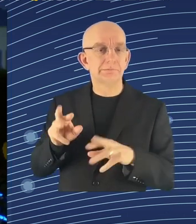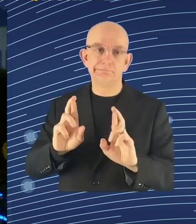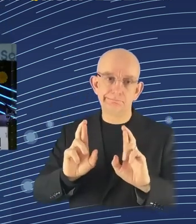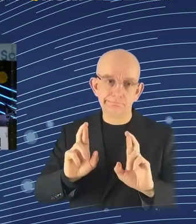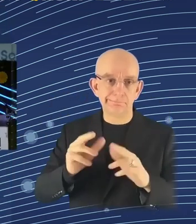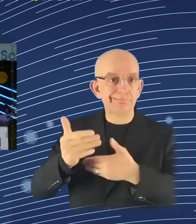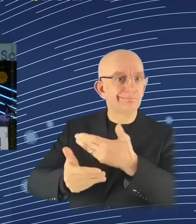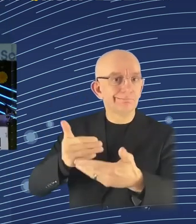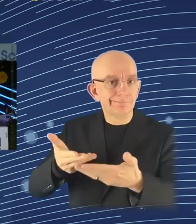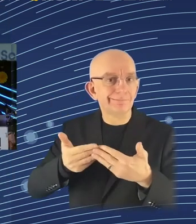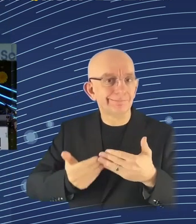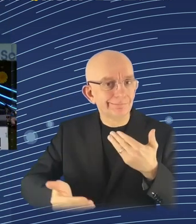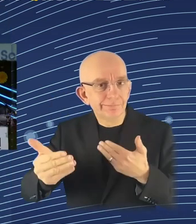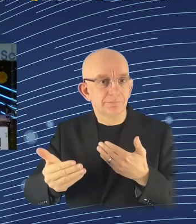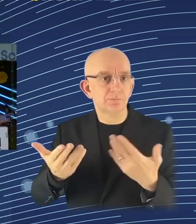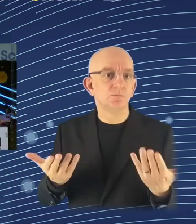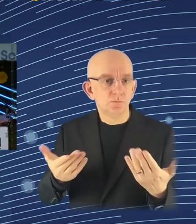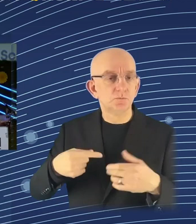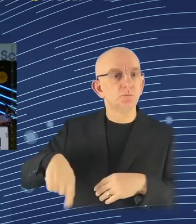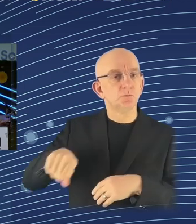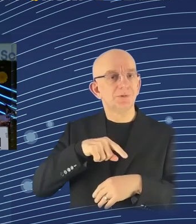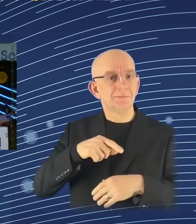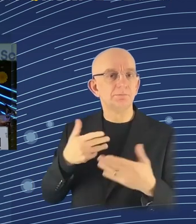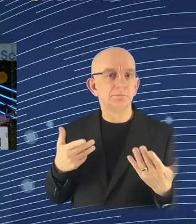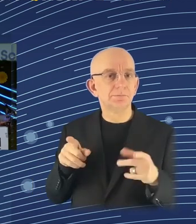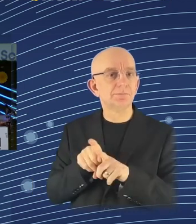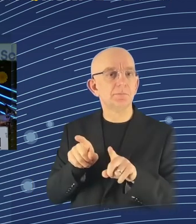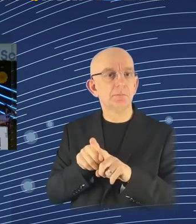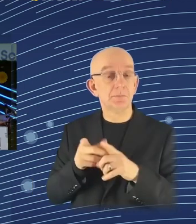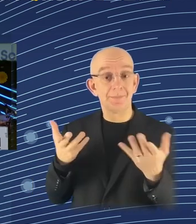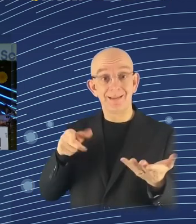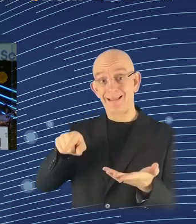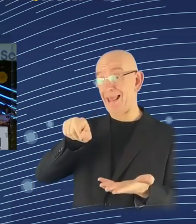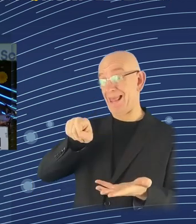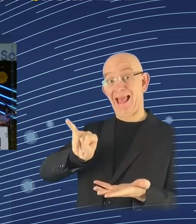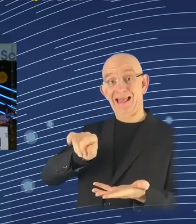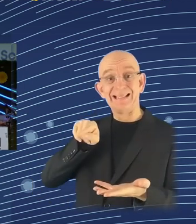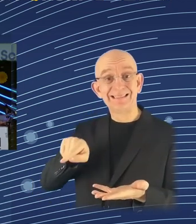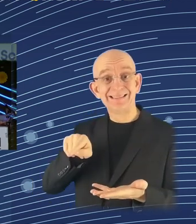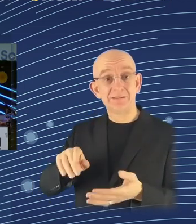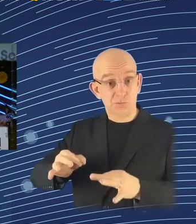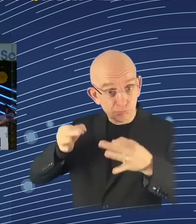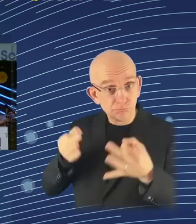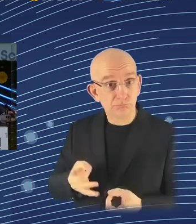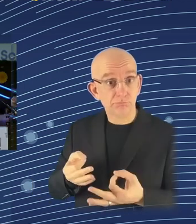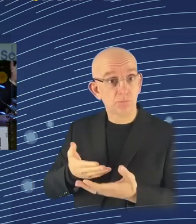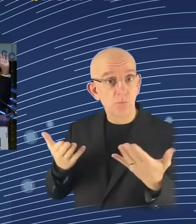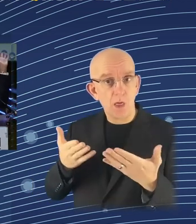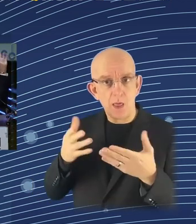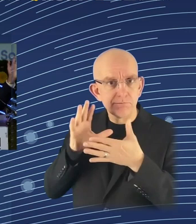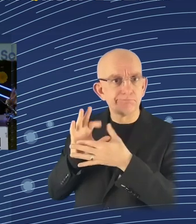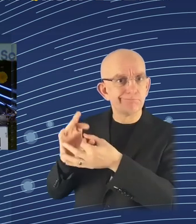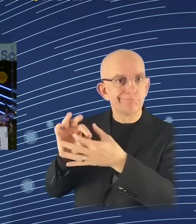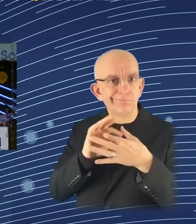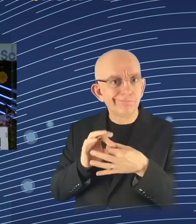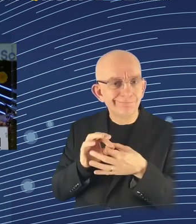say about AI is how good are we with our infrastructure and with our capabilities? know, like, I have